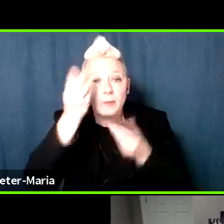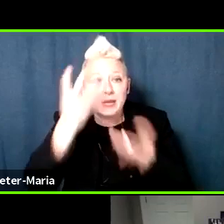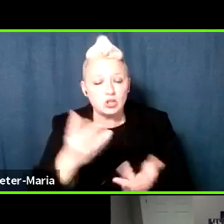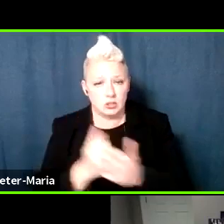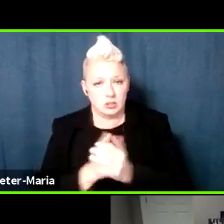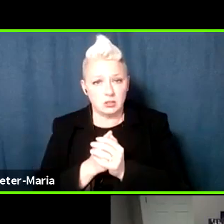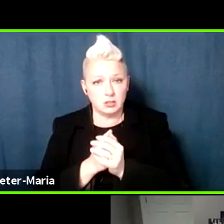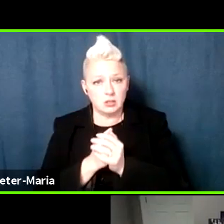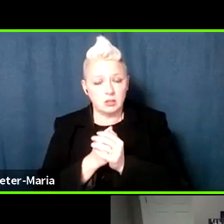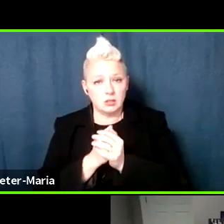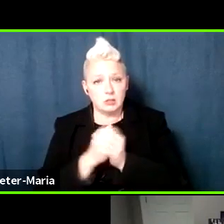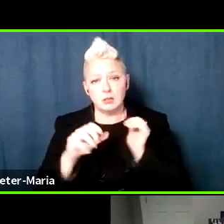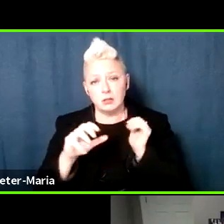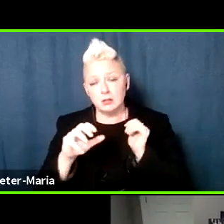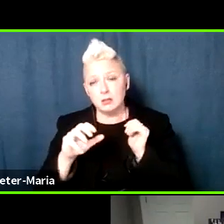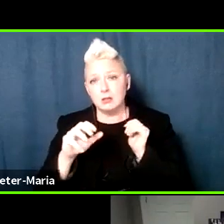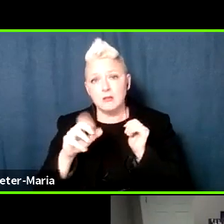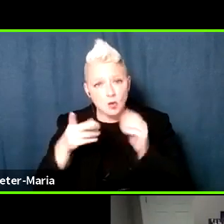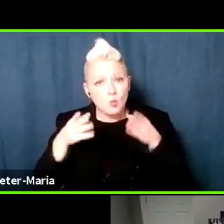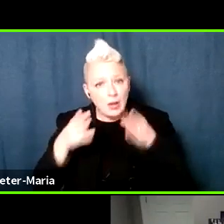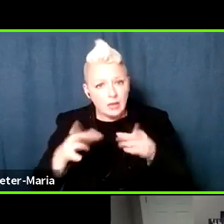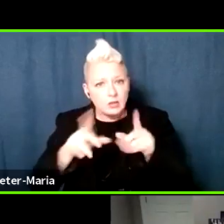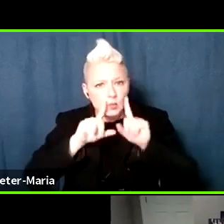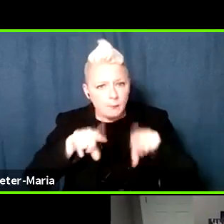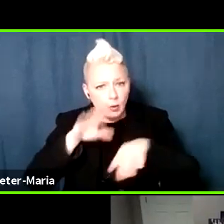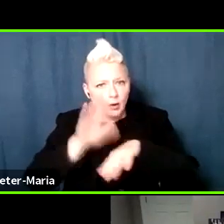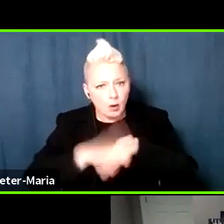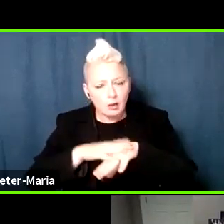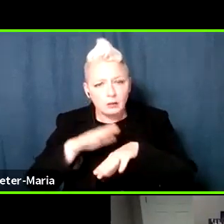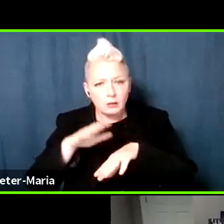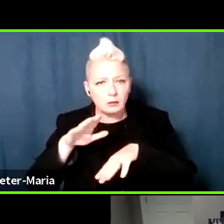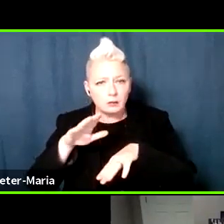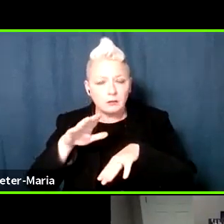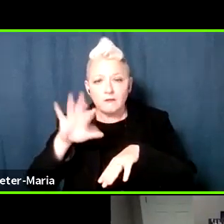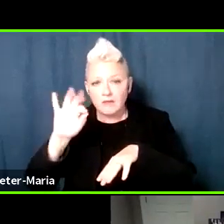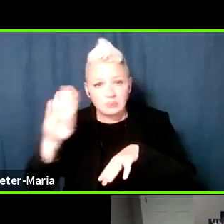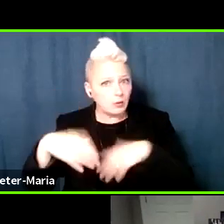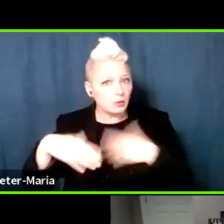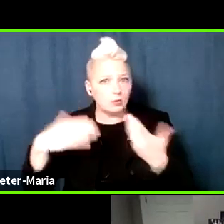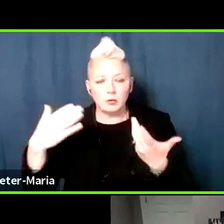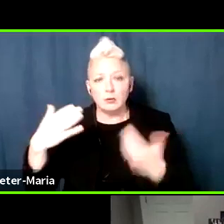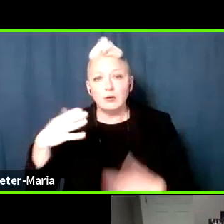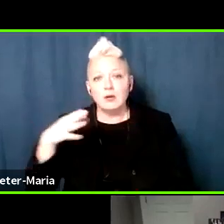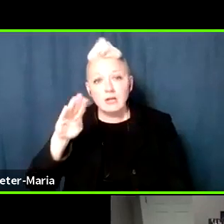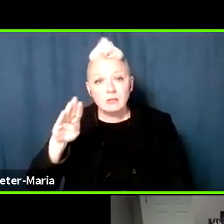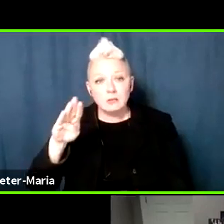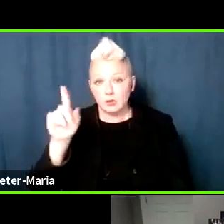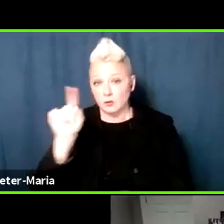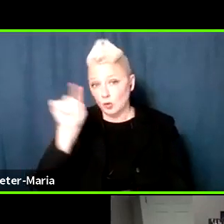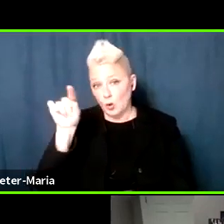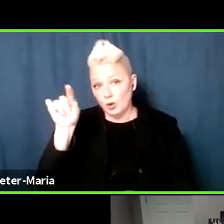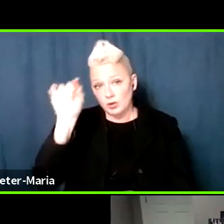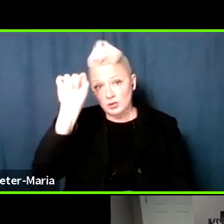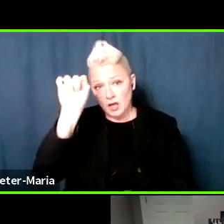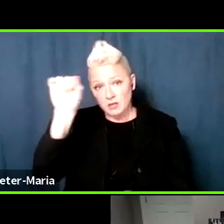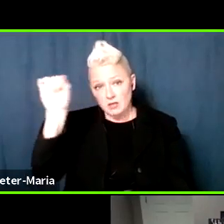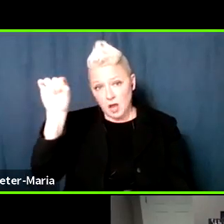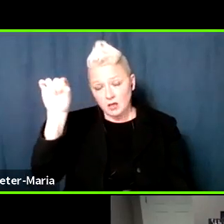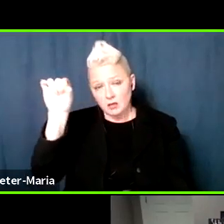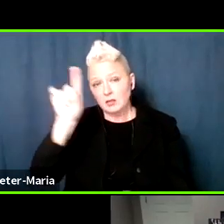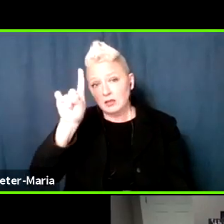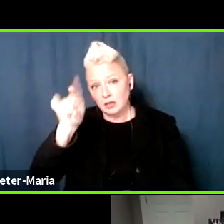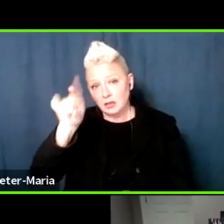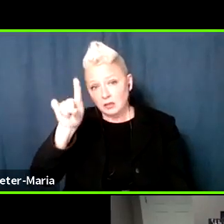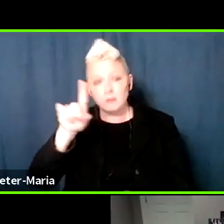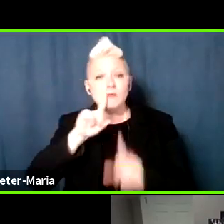can be misinformation. There are mechanisms for reporting that. For example, on Facebook, there are three dots. And if you click on the three dots, you can click on